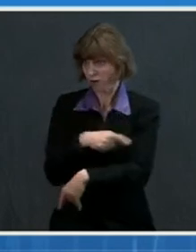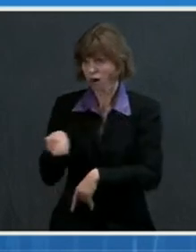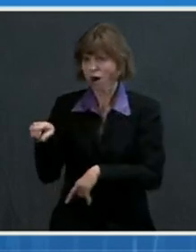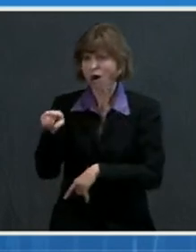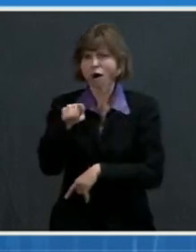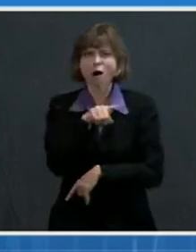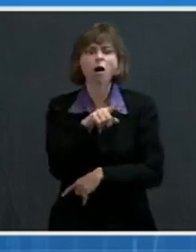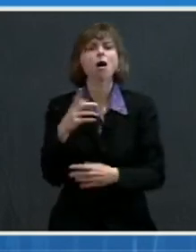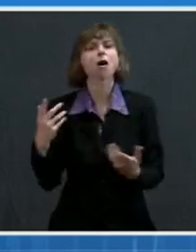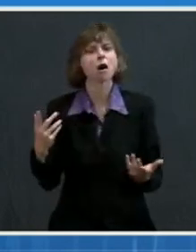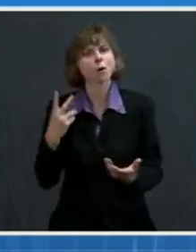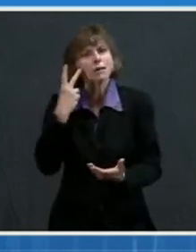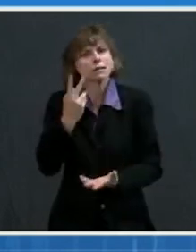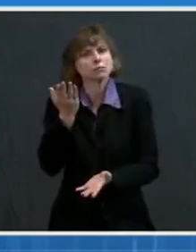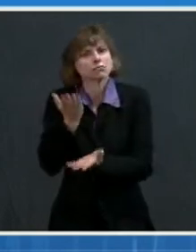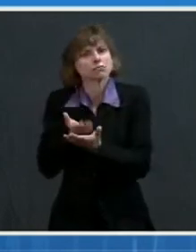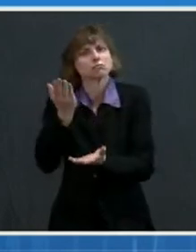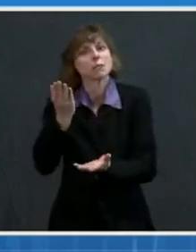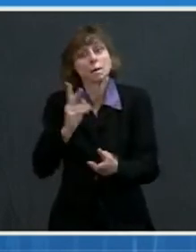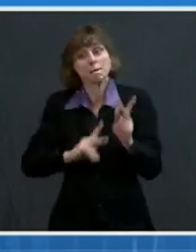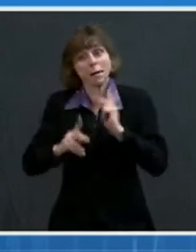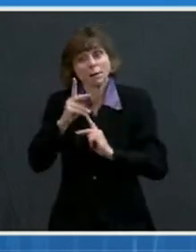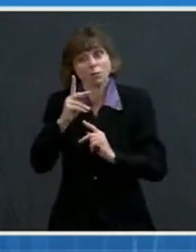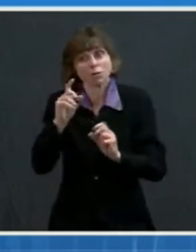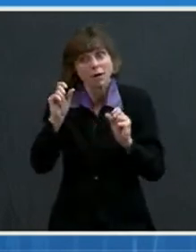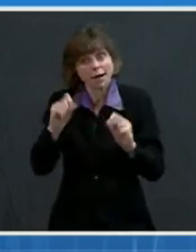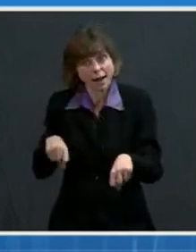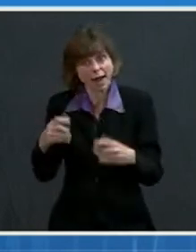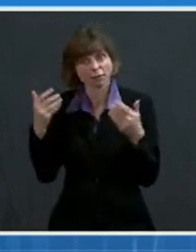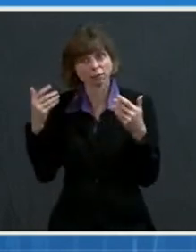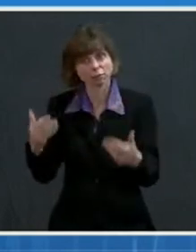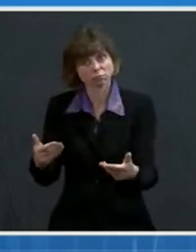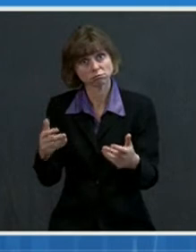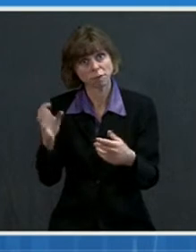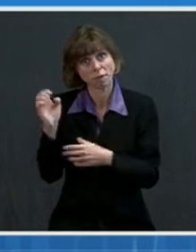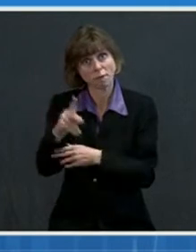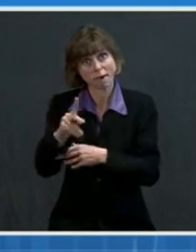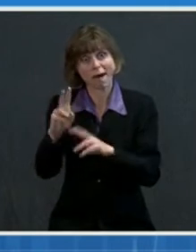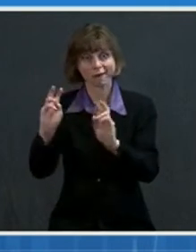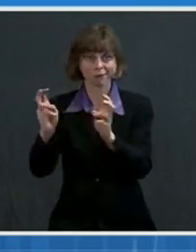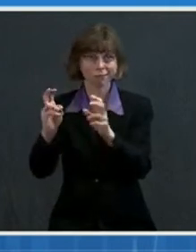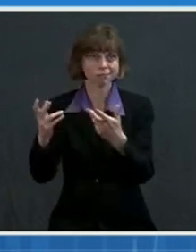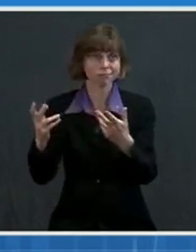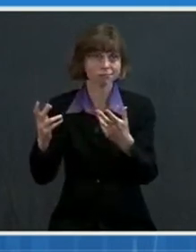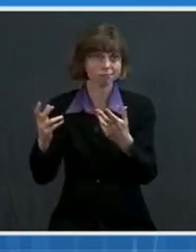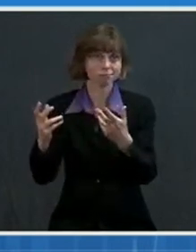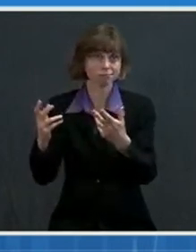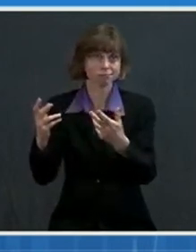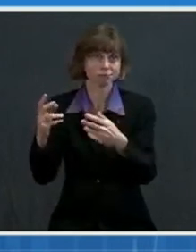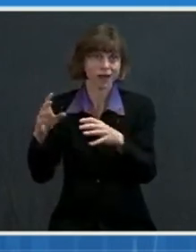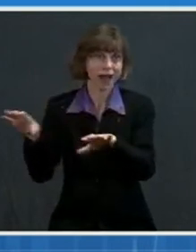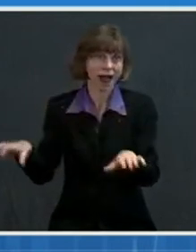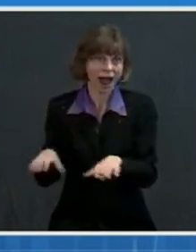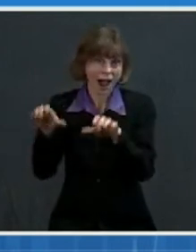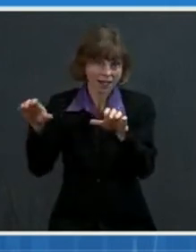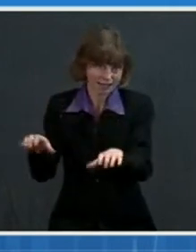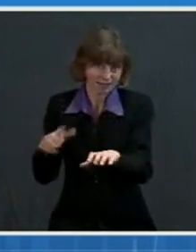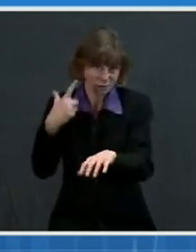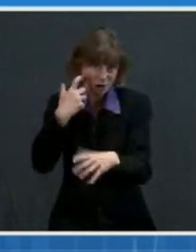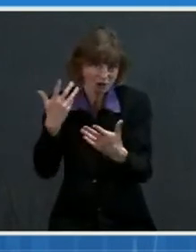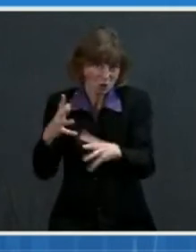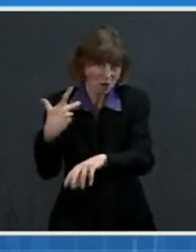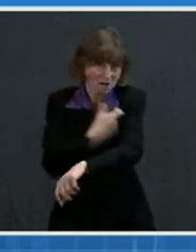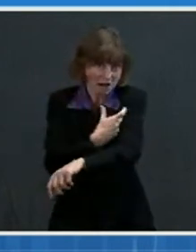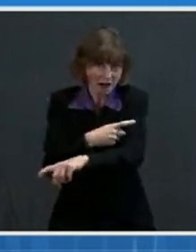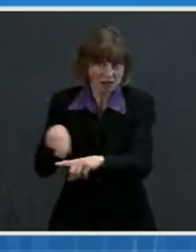that fully vaccinated people can resume at low risk to themselves. This is why today, CDC is